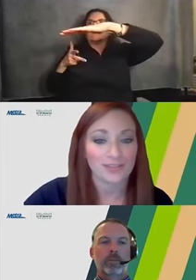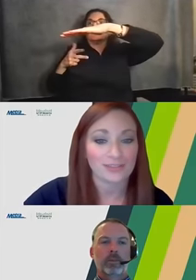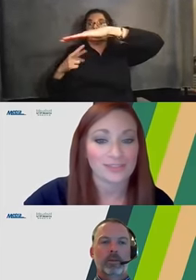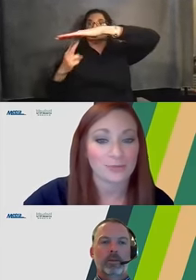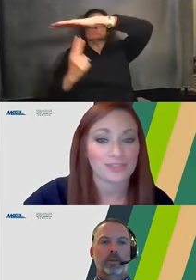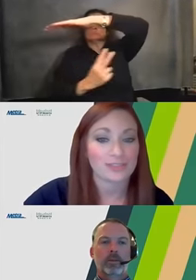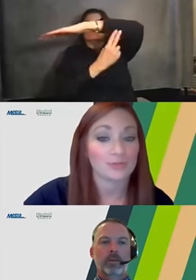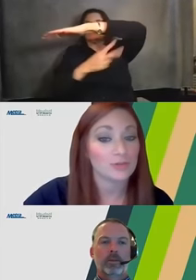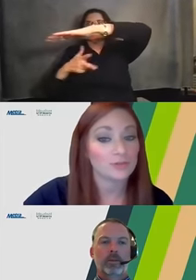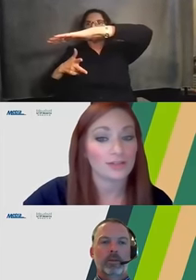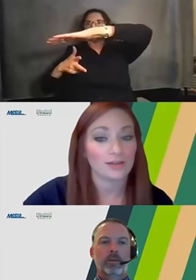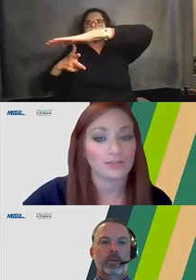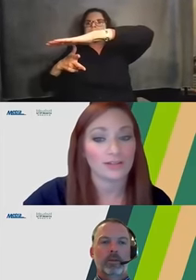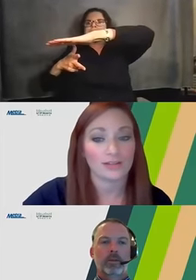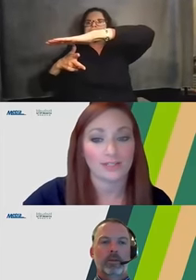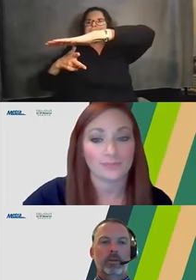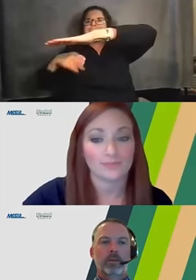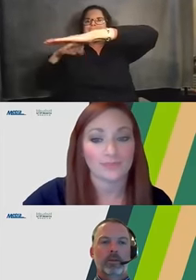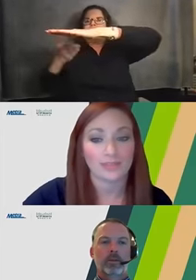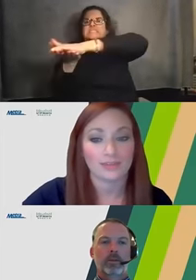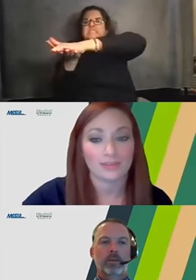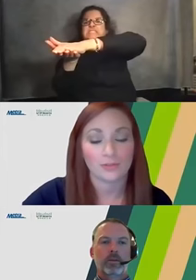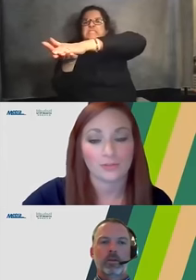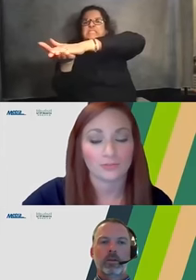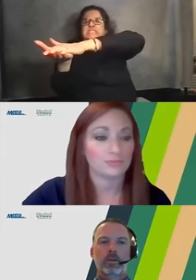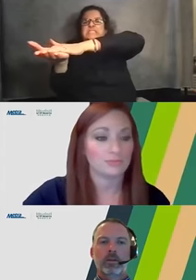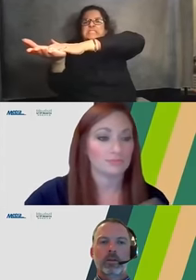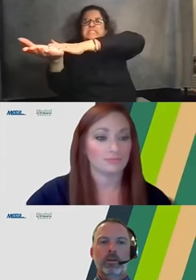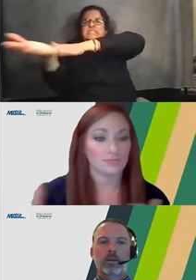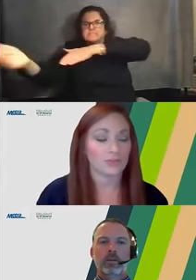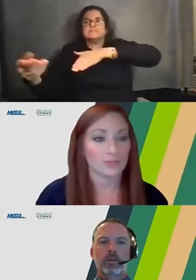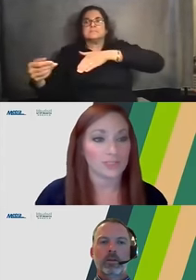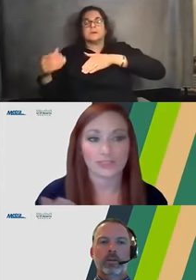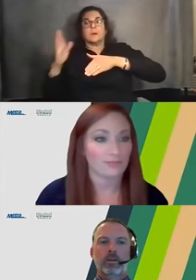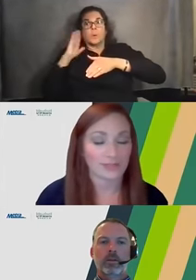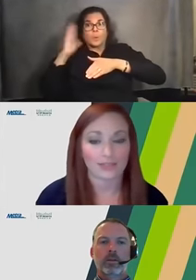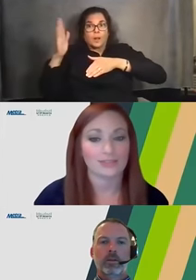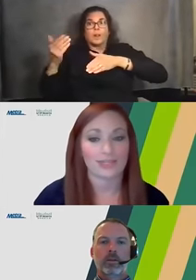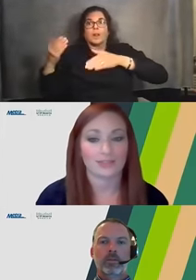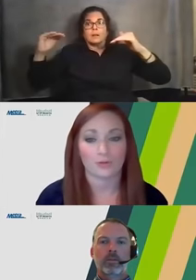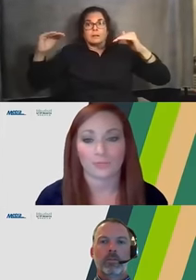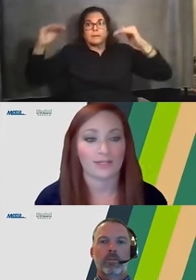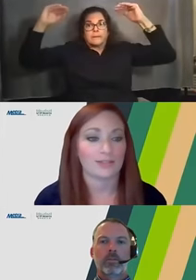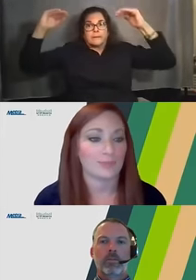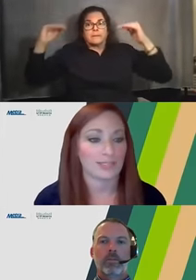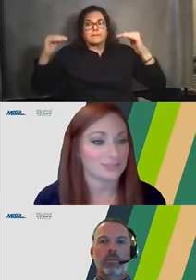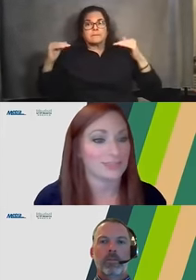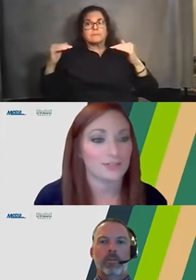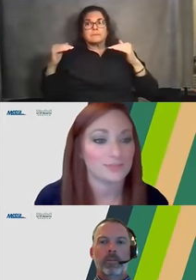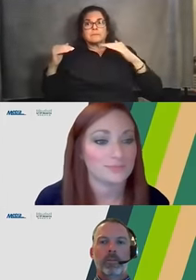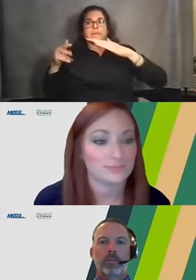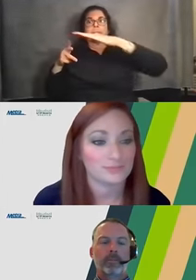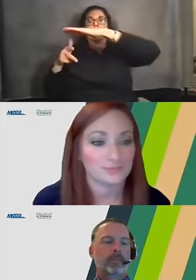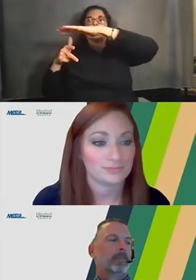added to prevent this or is this a result of the new, the new bridges and everything is that incorporated and being